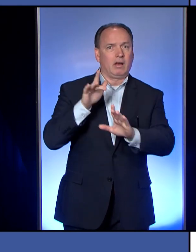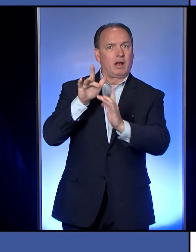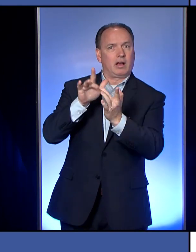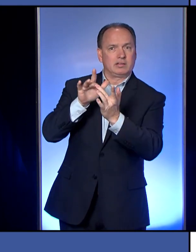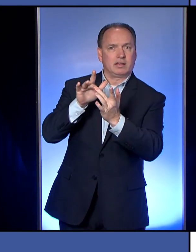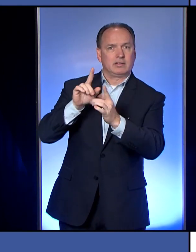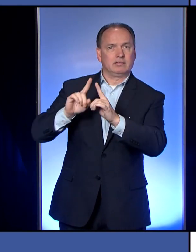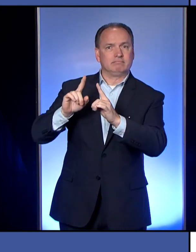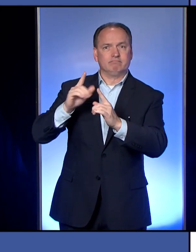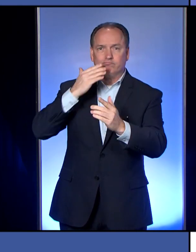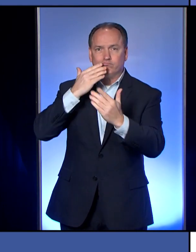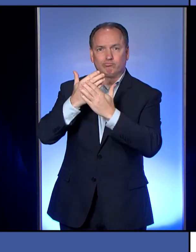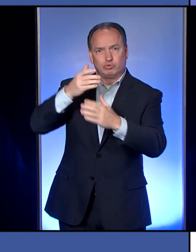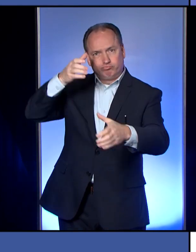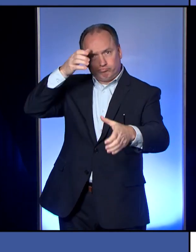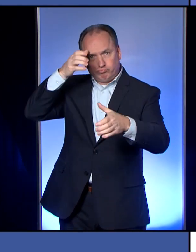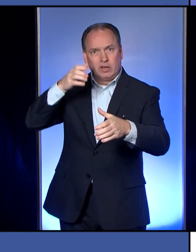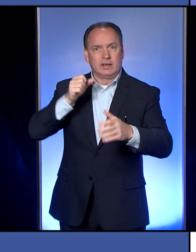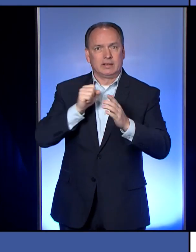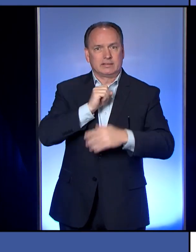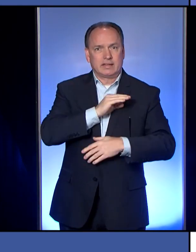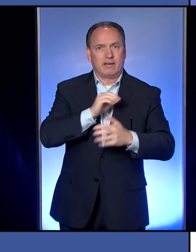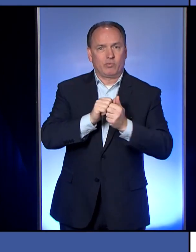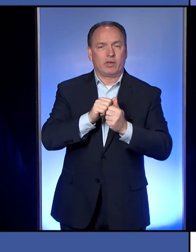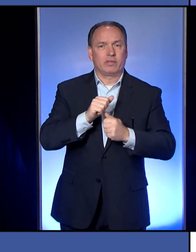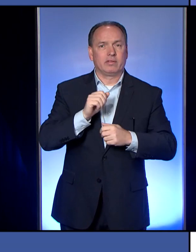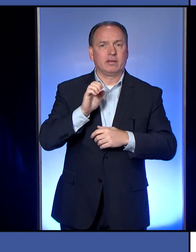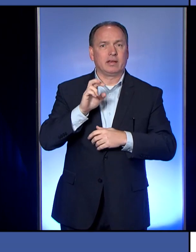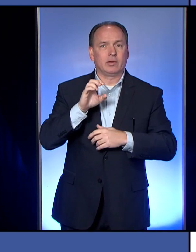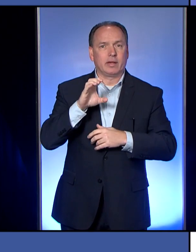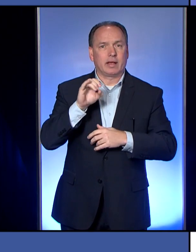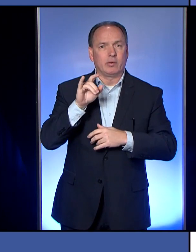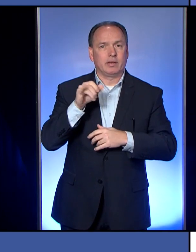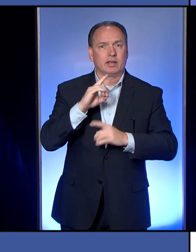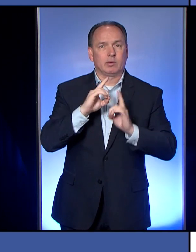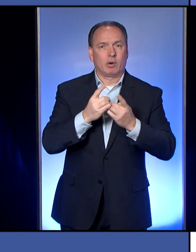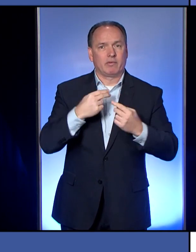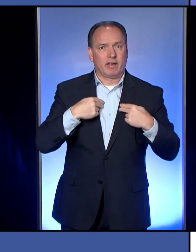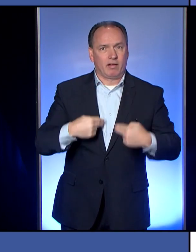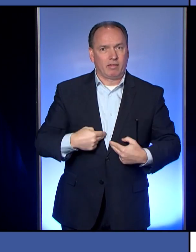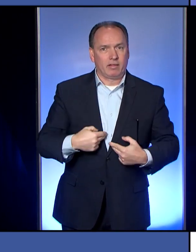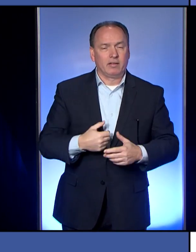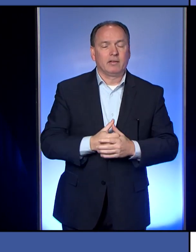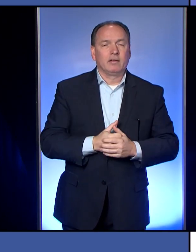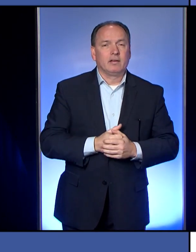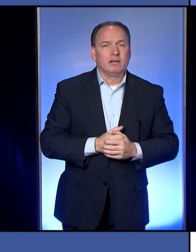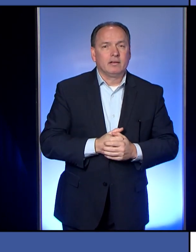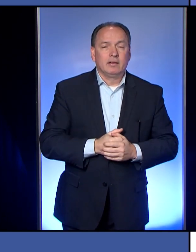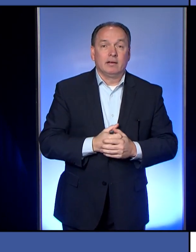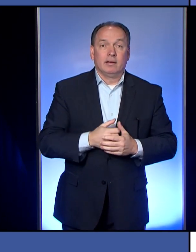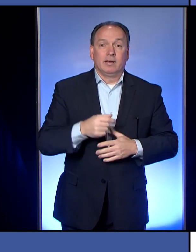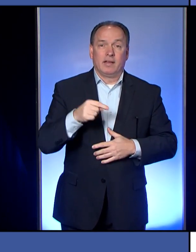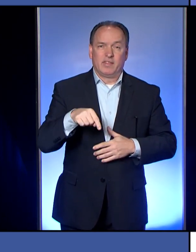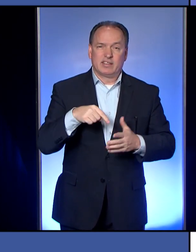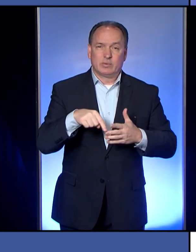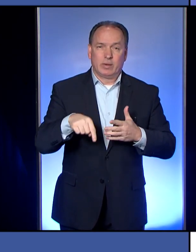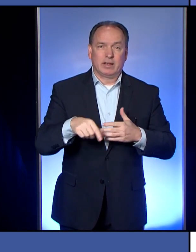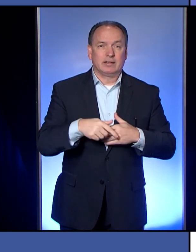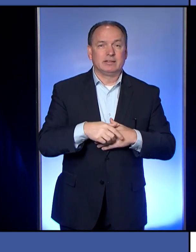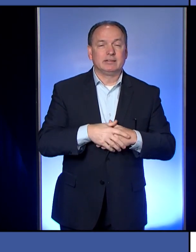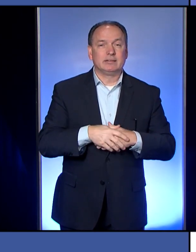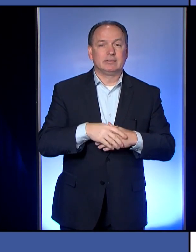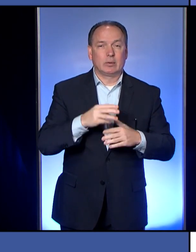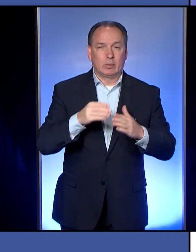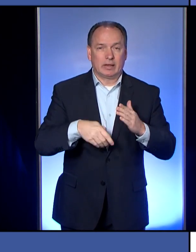very knowledgeable staff at the Erie County Department of Health. And this Sunday is Palm Sunday, a